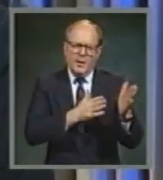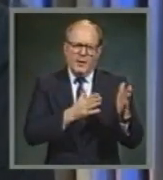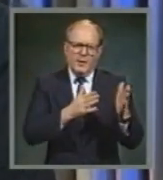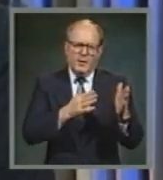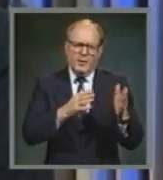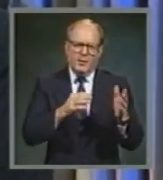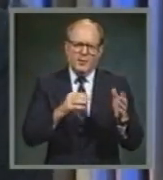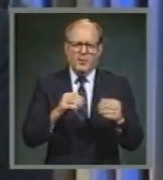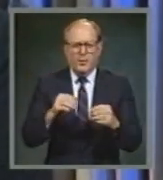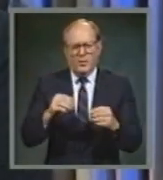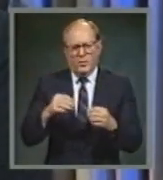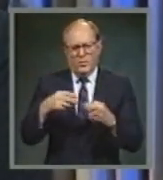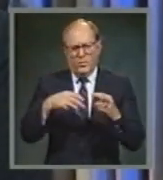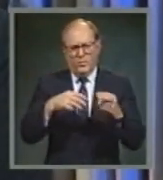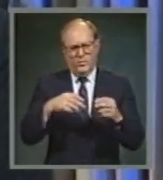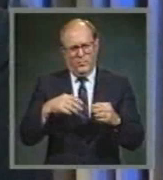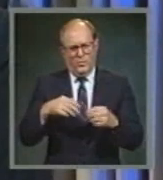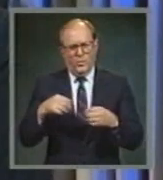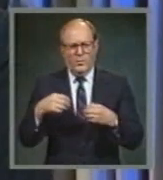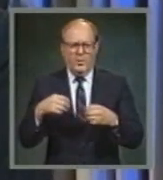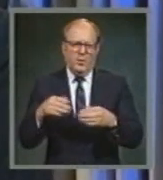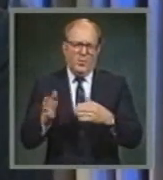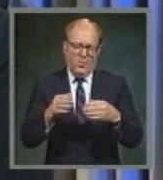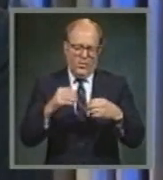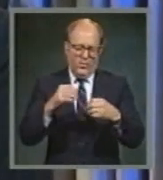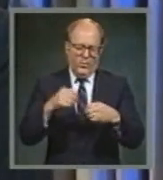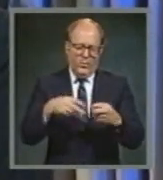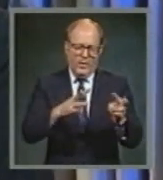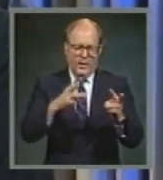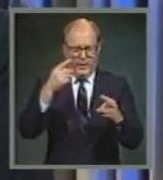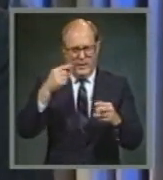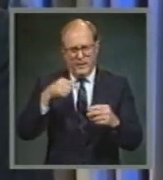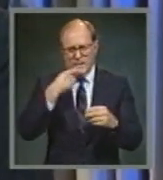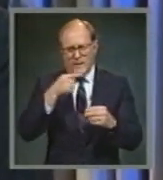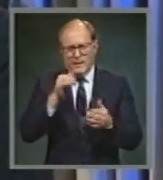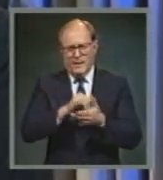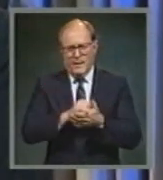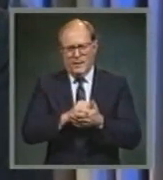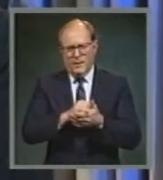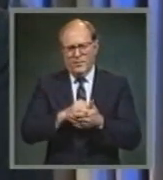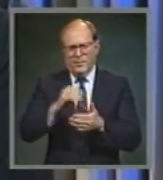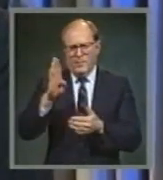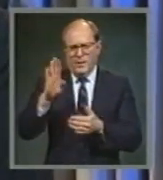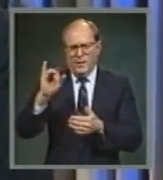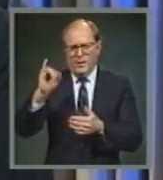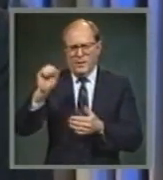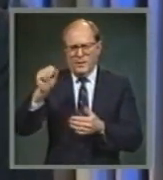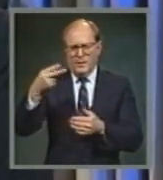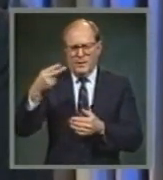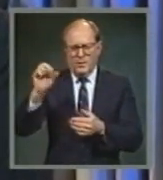said, A bishop, then, must be the husband of one wife.